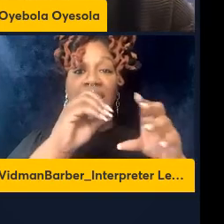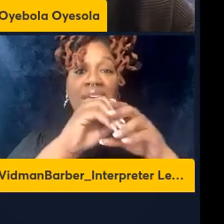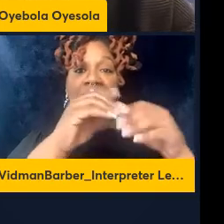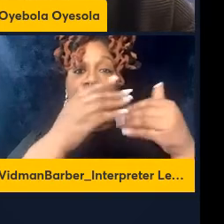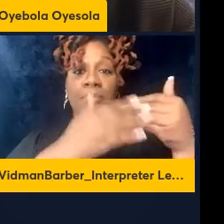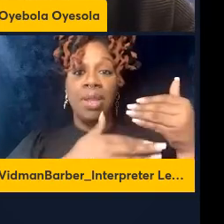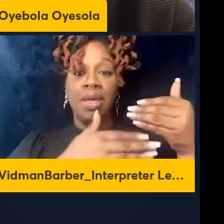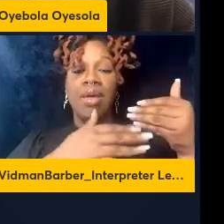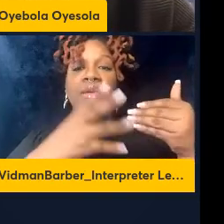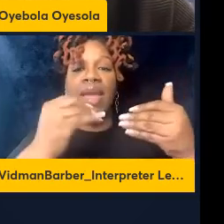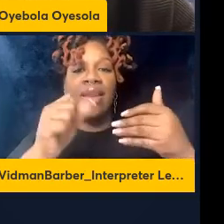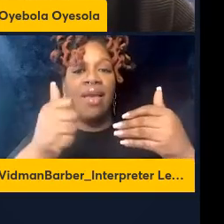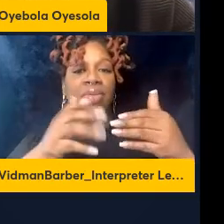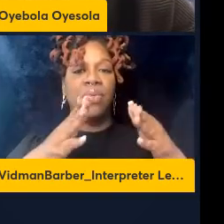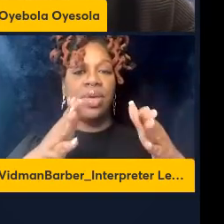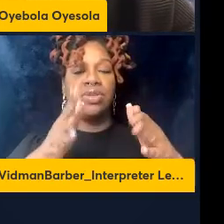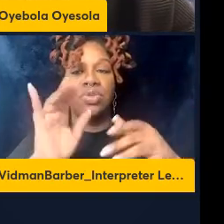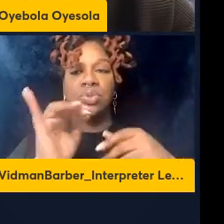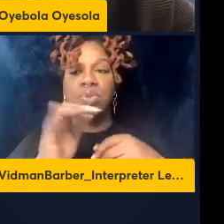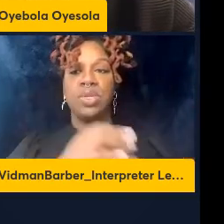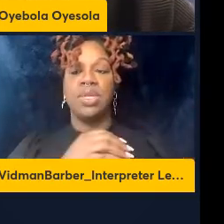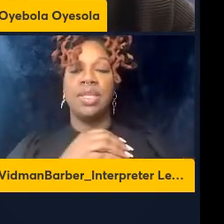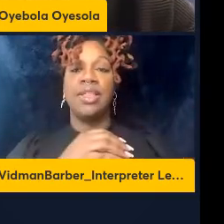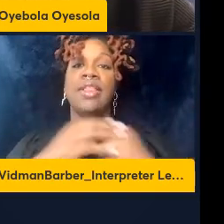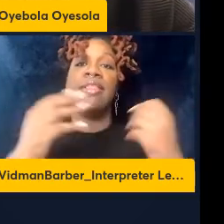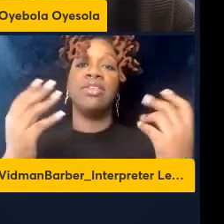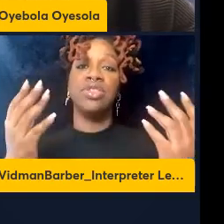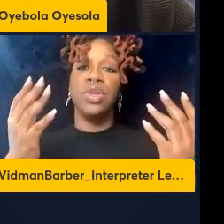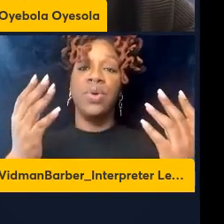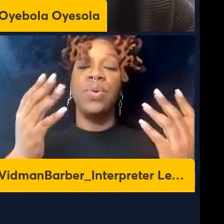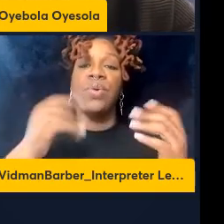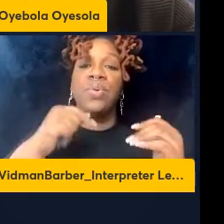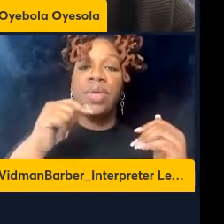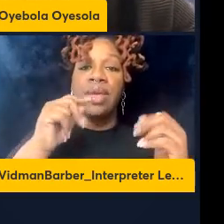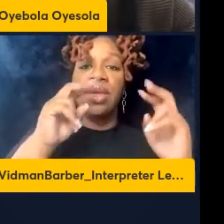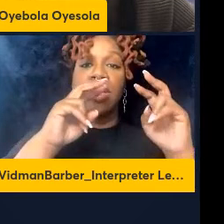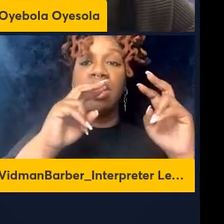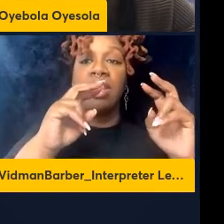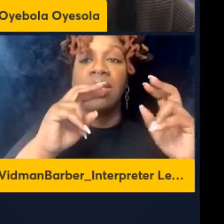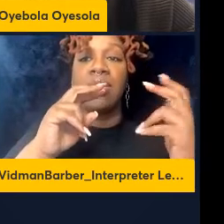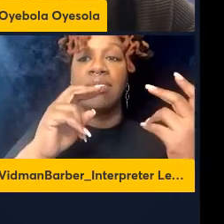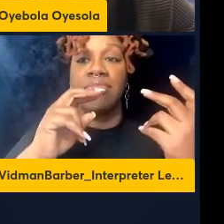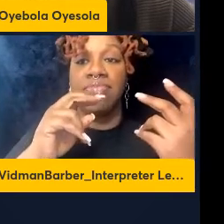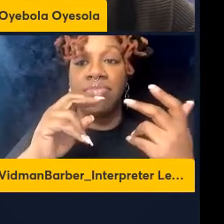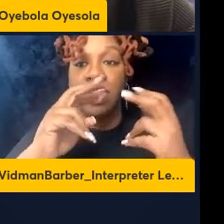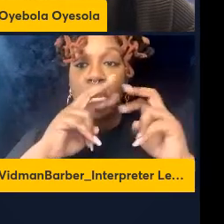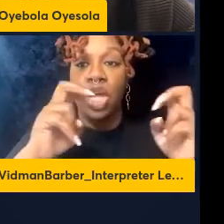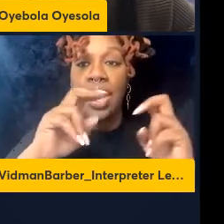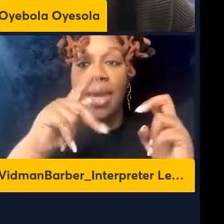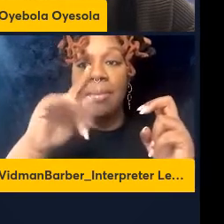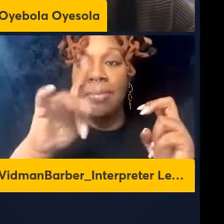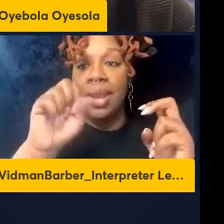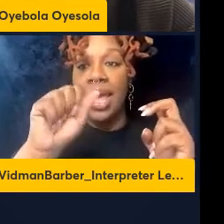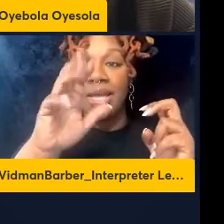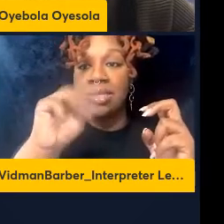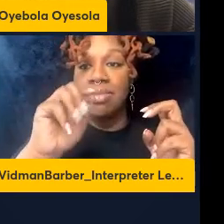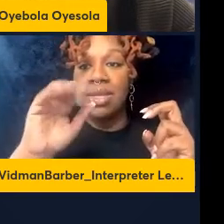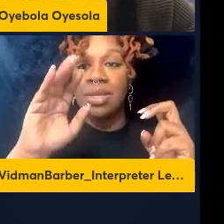as in the MLM and so we could look at plasma cytokines level in the